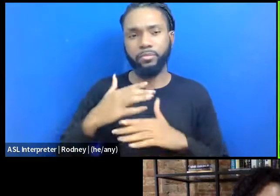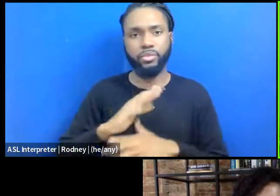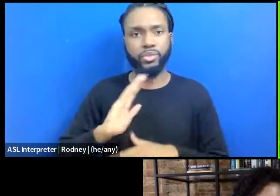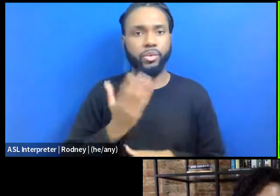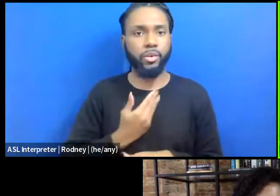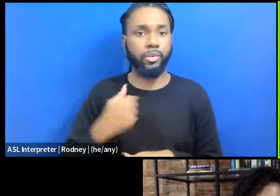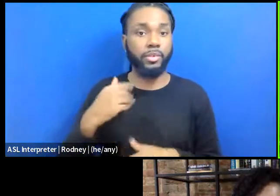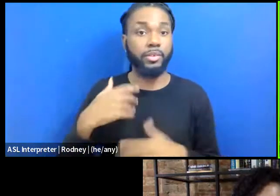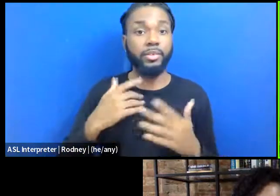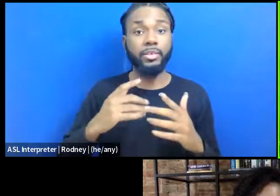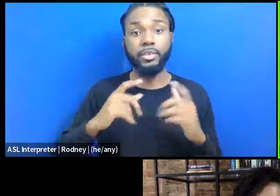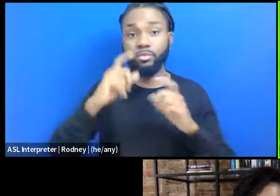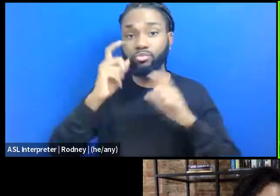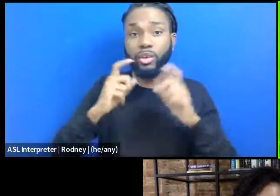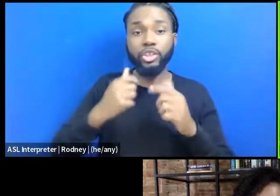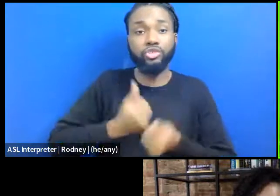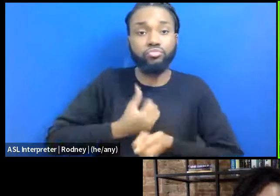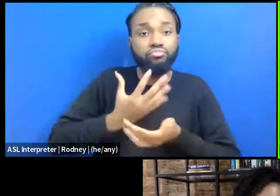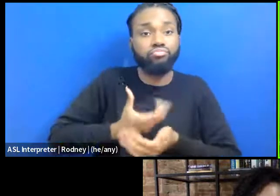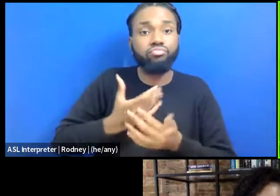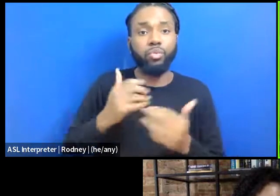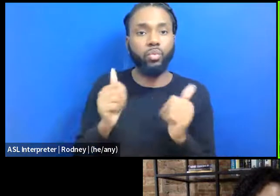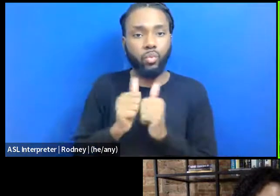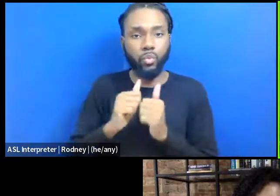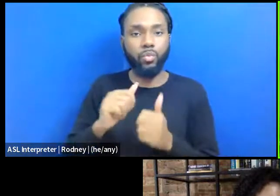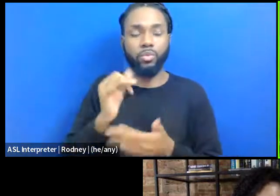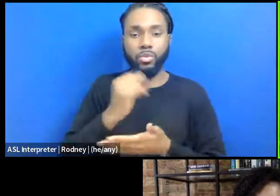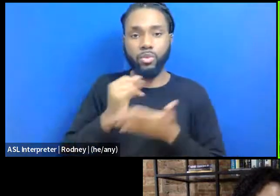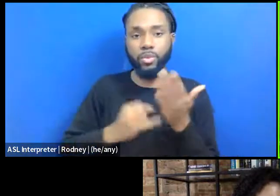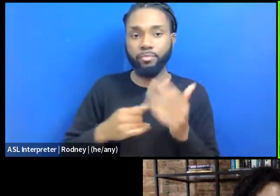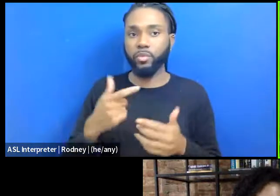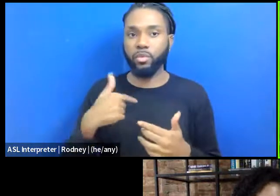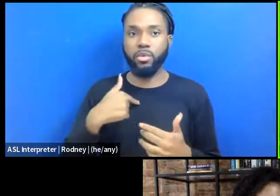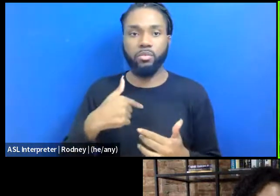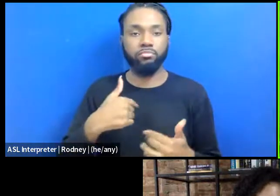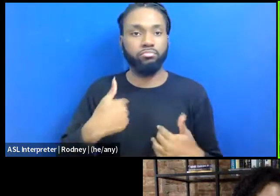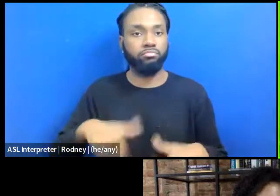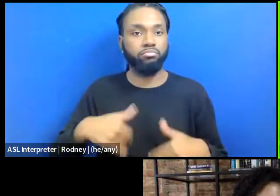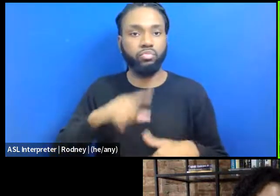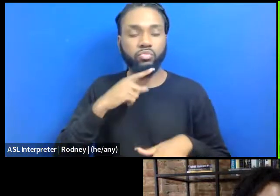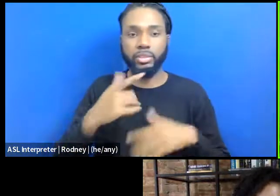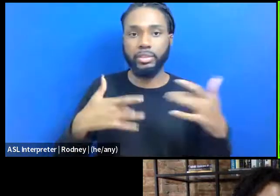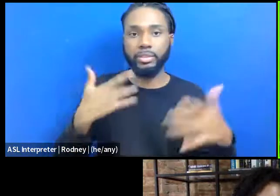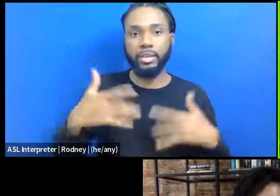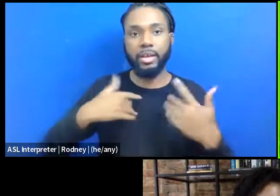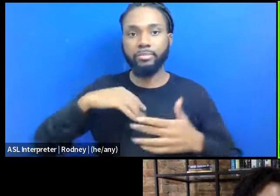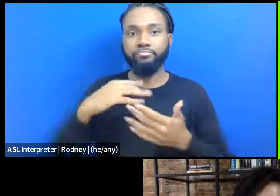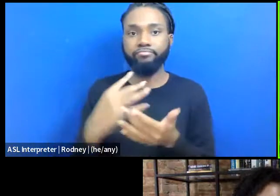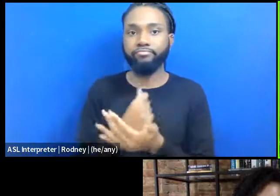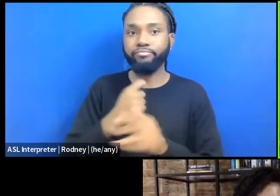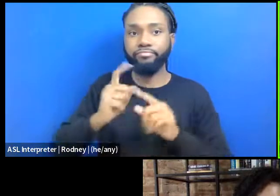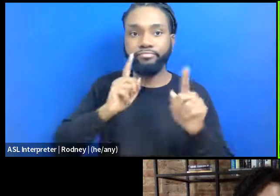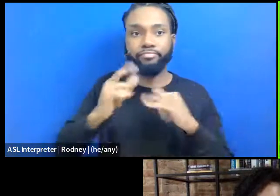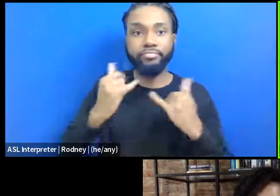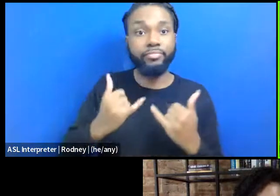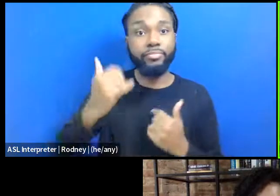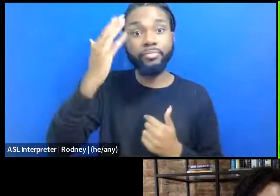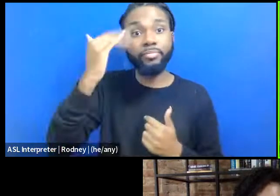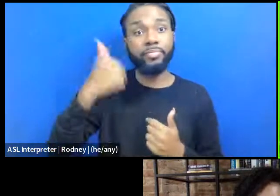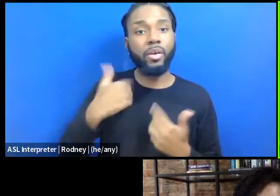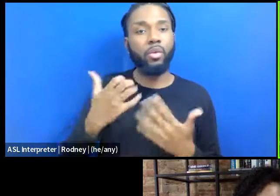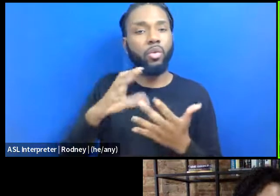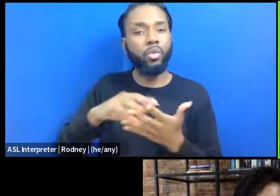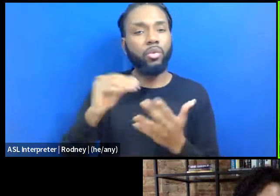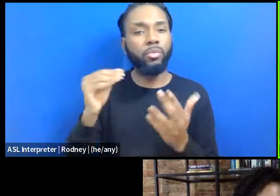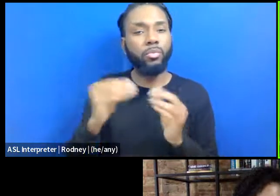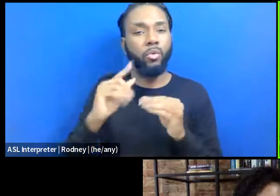expressions and our narratives through art. And so I was very excited to have this conversation today because I wanted to learn a lot more